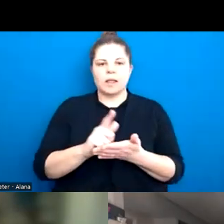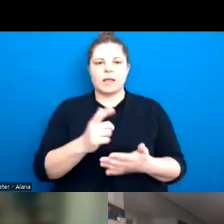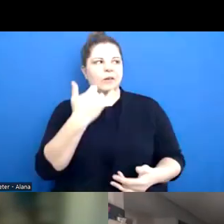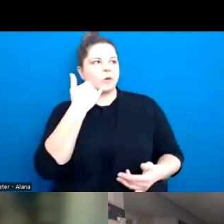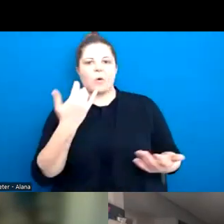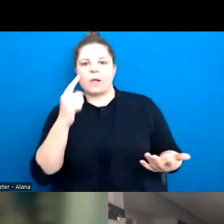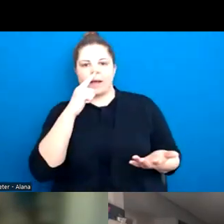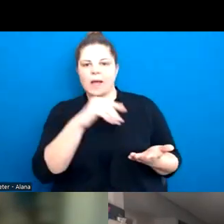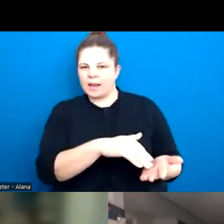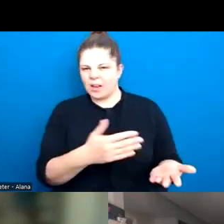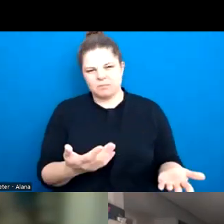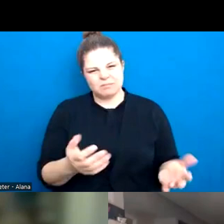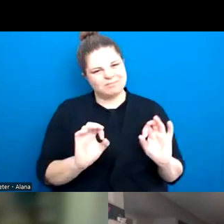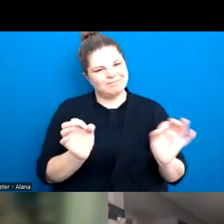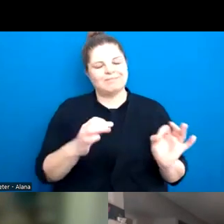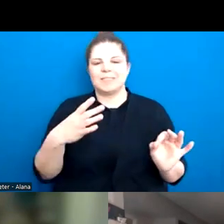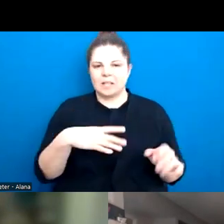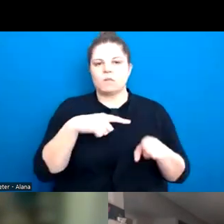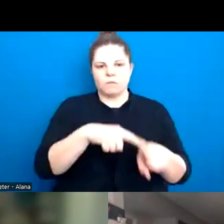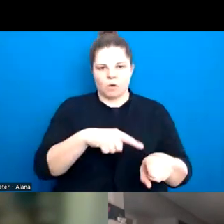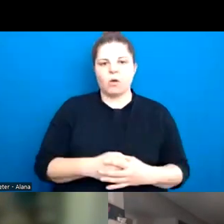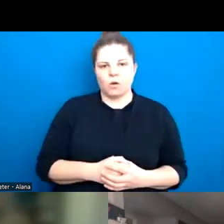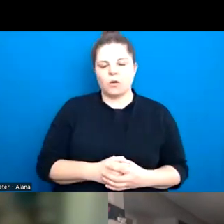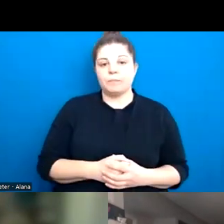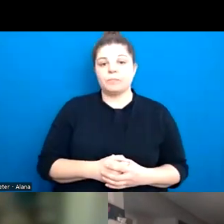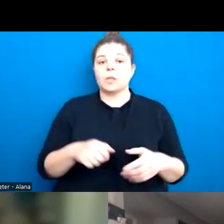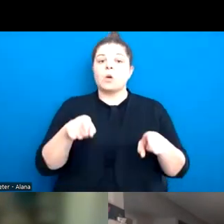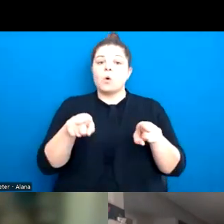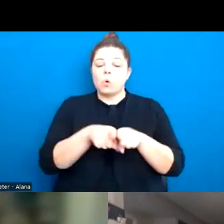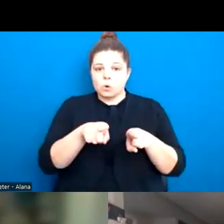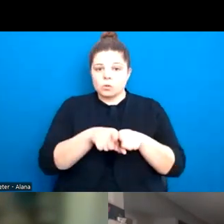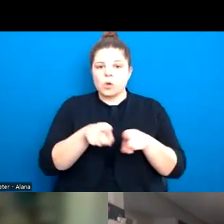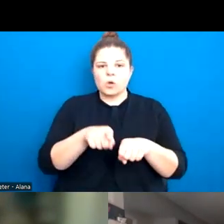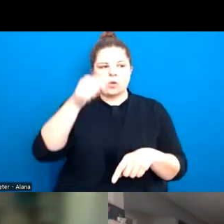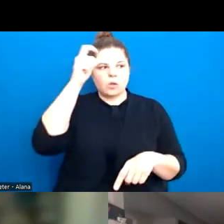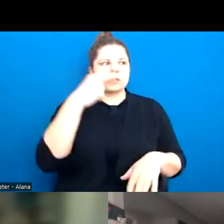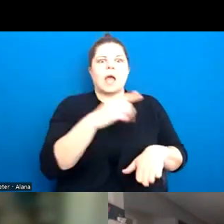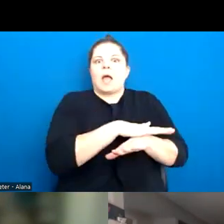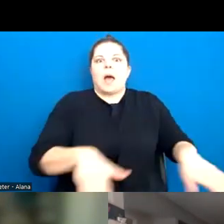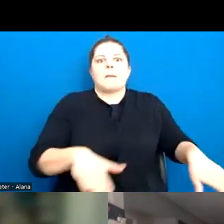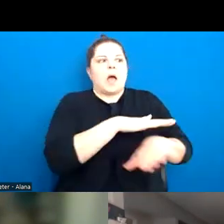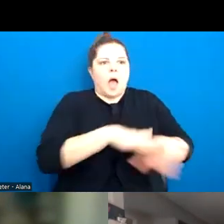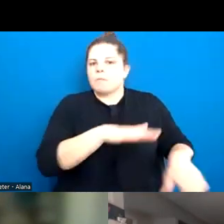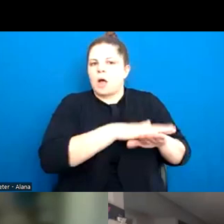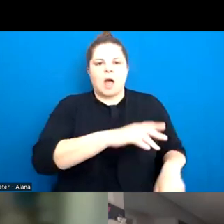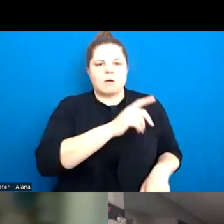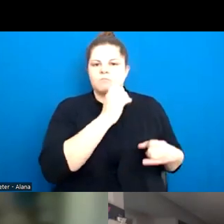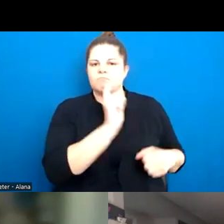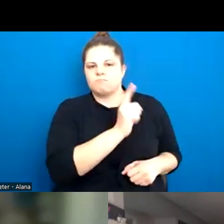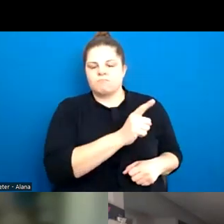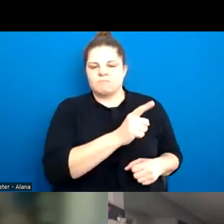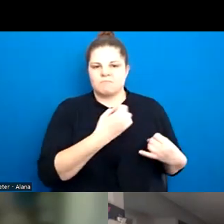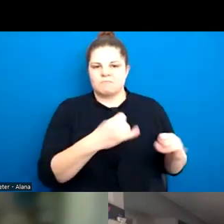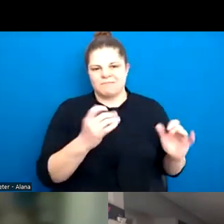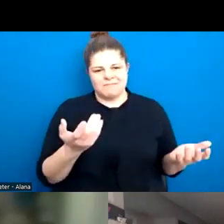thing that, that Melissa and I can absolutely reassure you is prohibition doesn't work. So if you say you mustn't drink